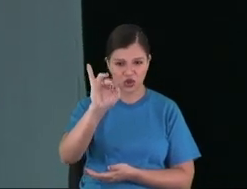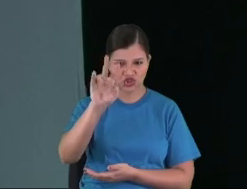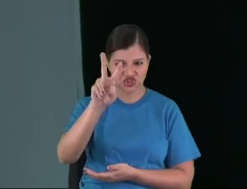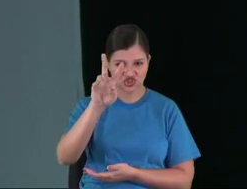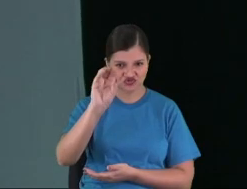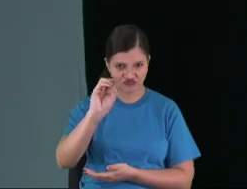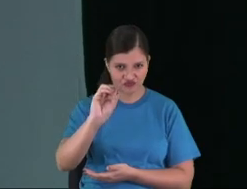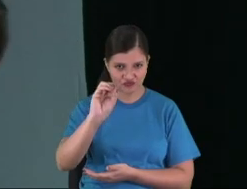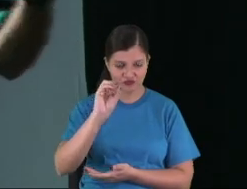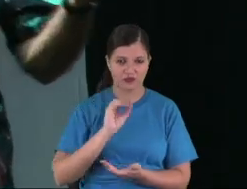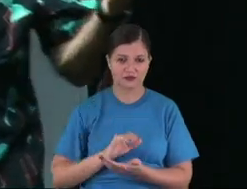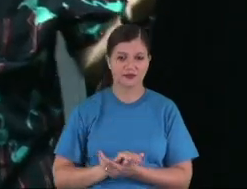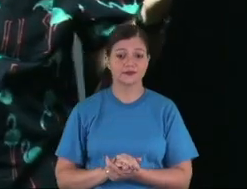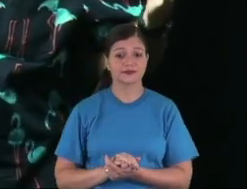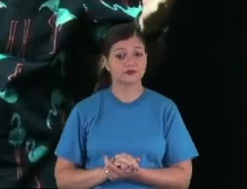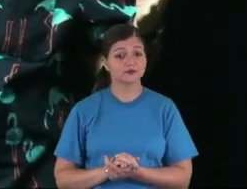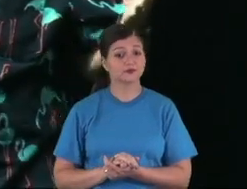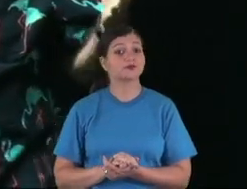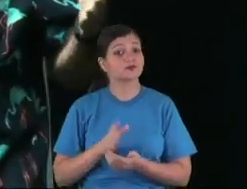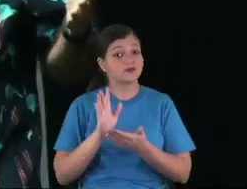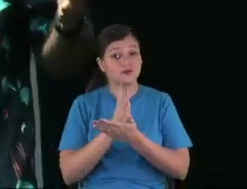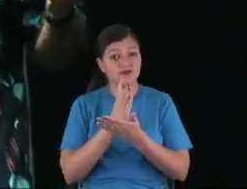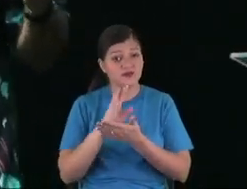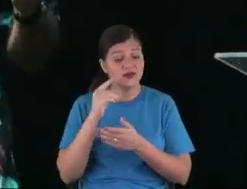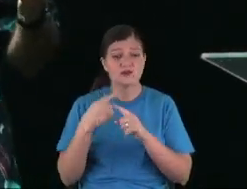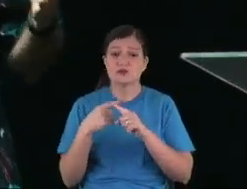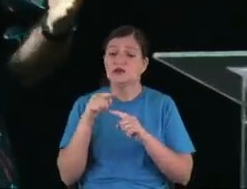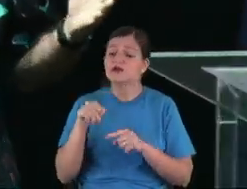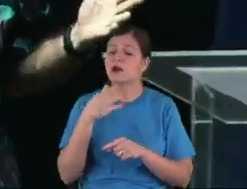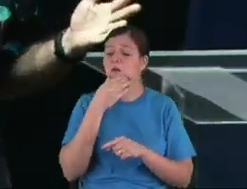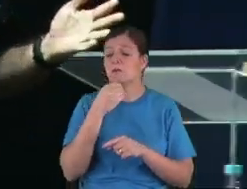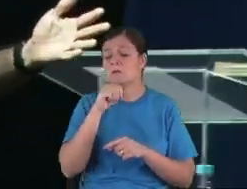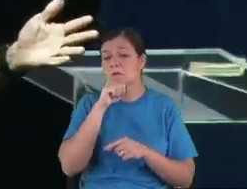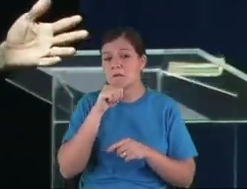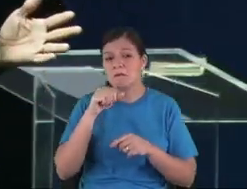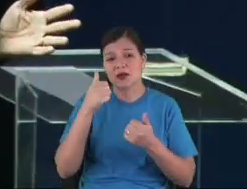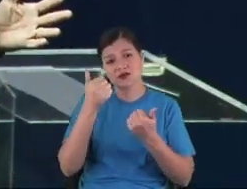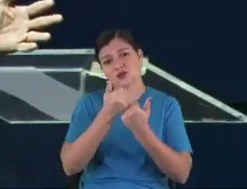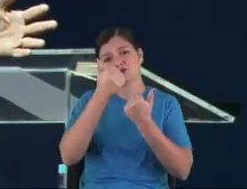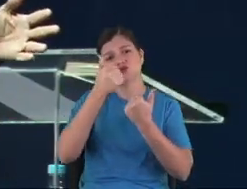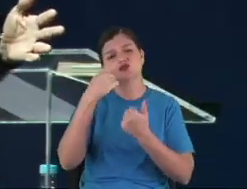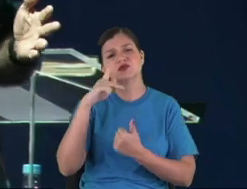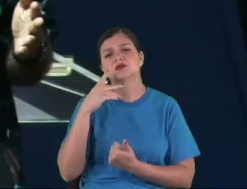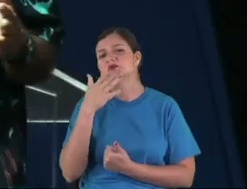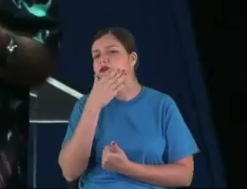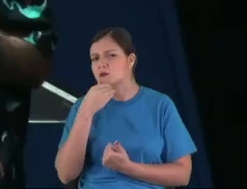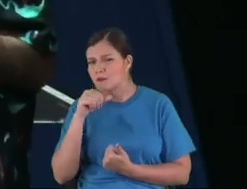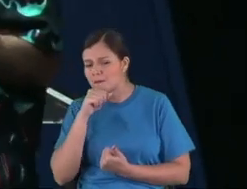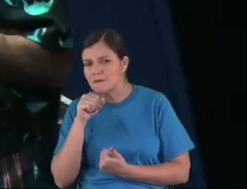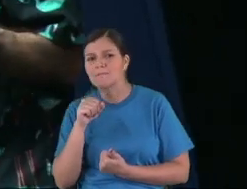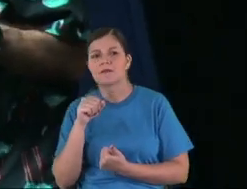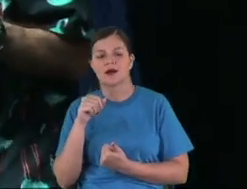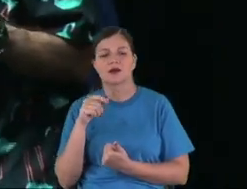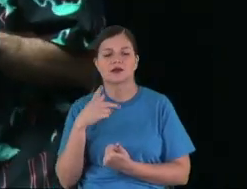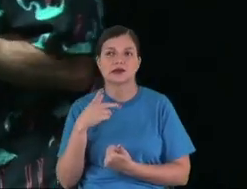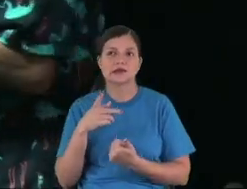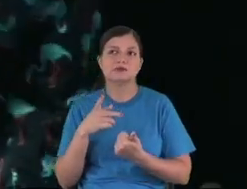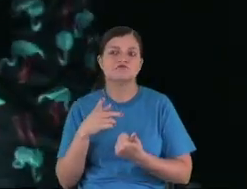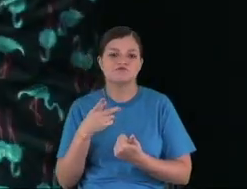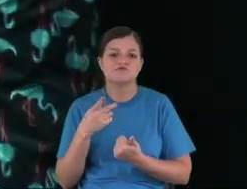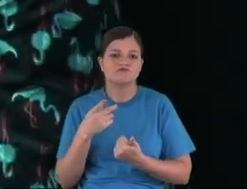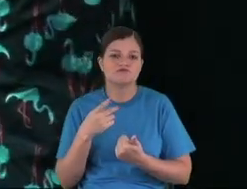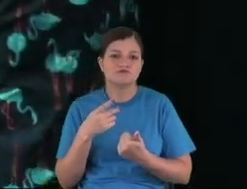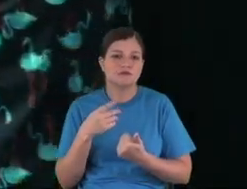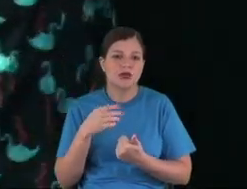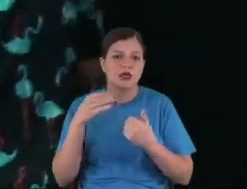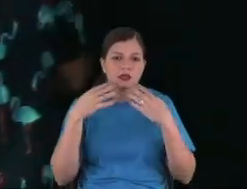Because he, or just to replace a responsible father, or just a dad that passed away,